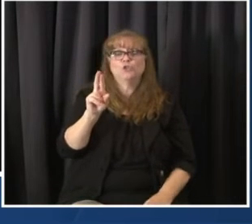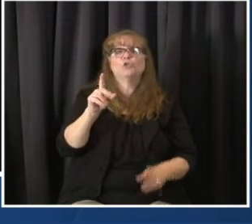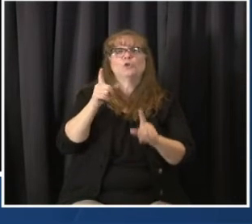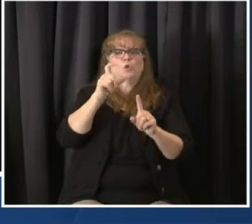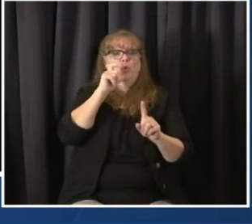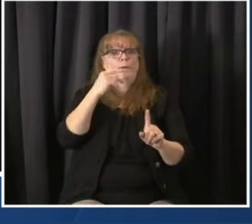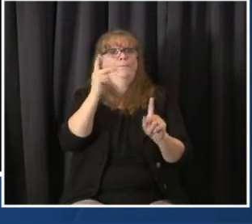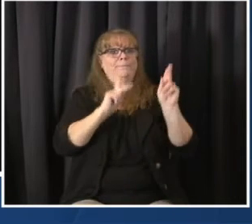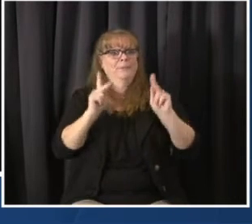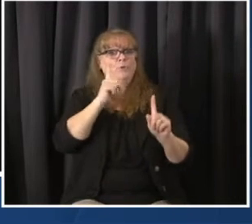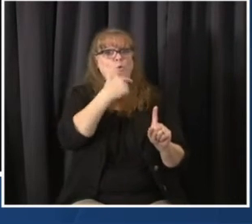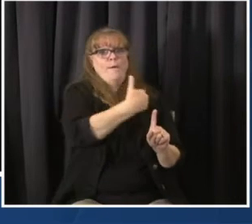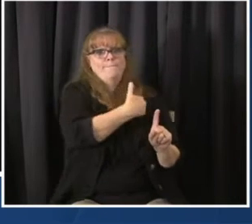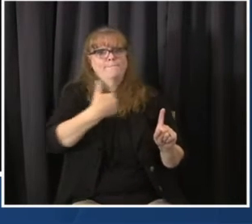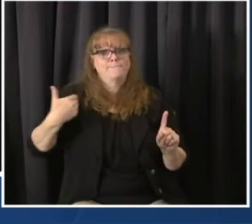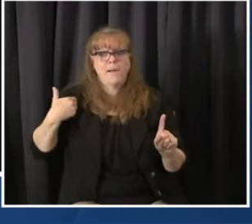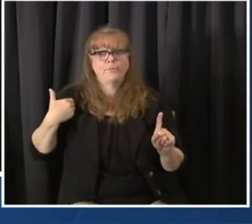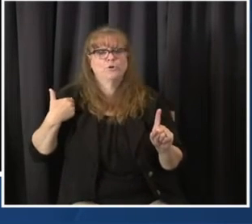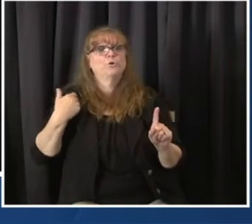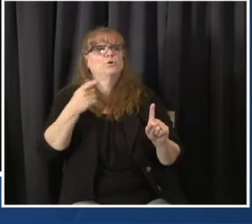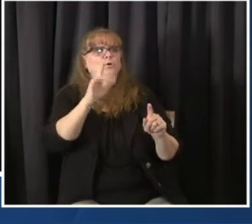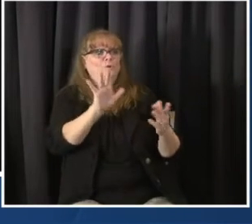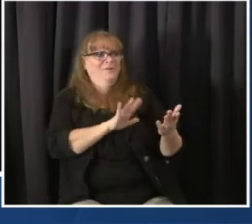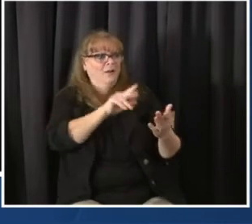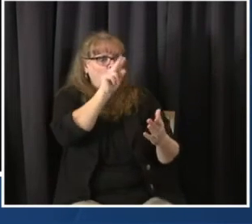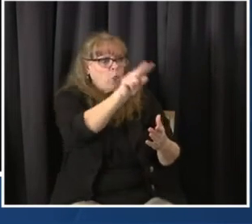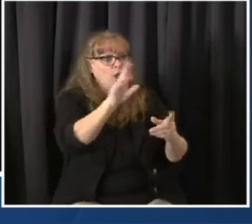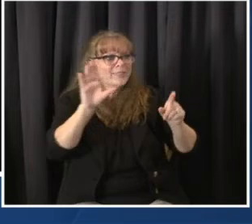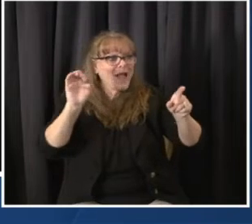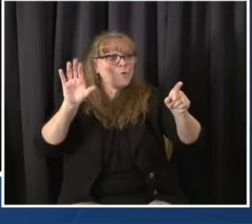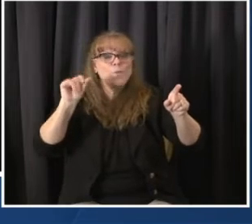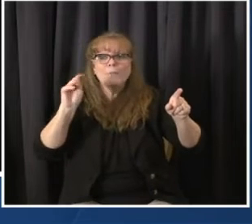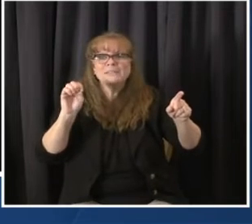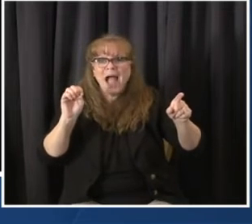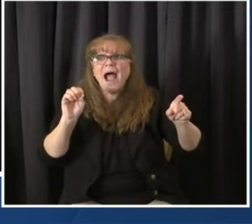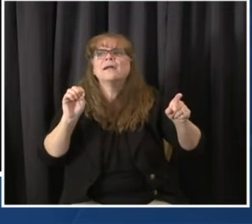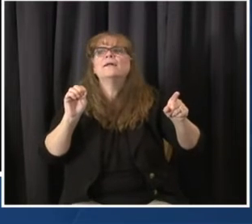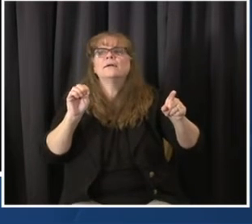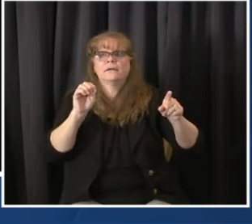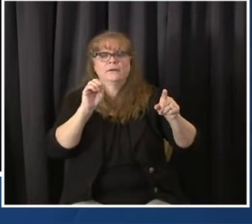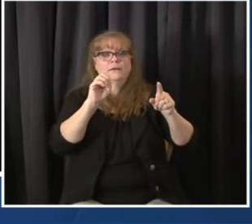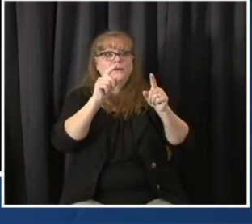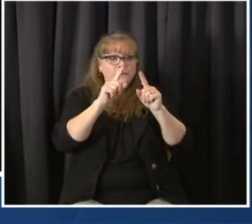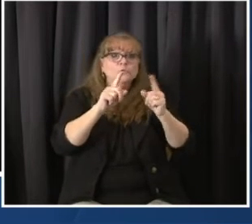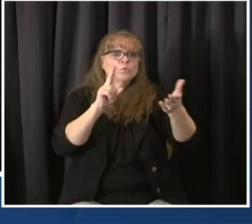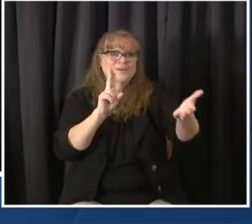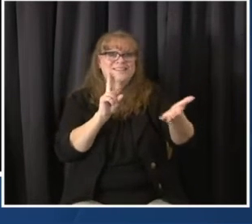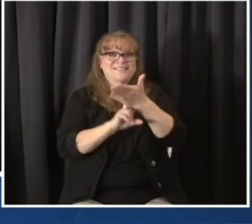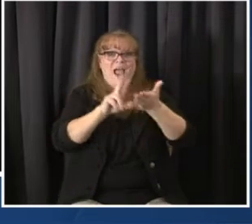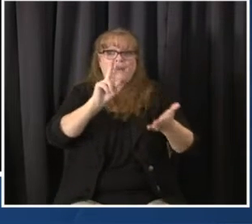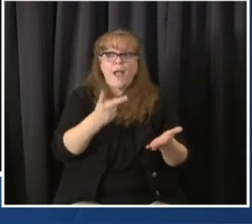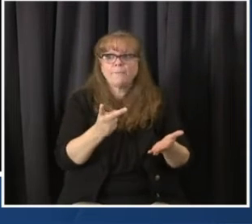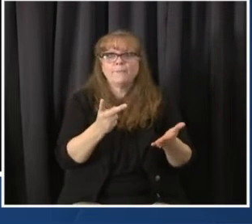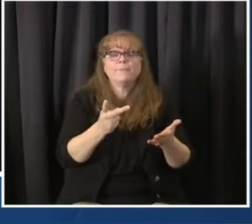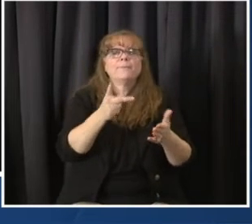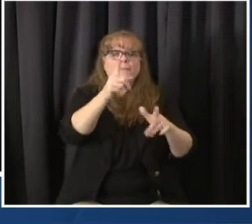COVID-19 vaccine sign up. And when you complete your information, you'll be put on the list at Kaiser for the vaccine. Vail Health